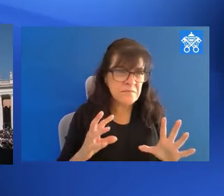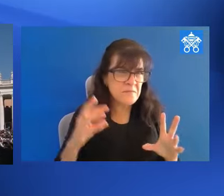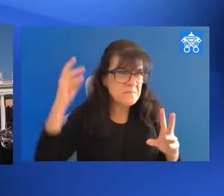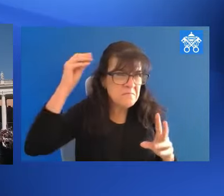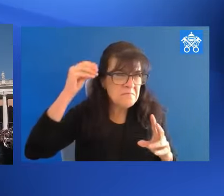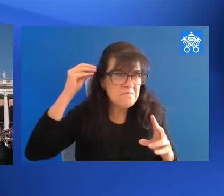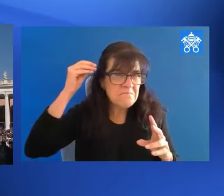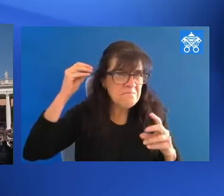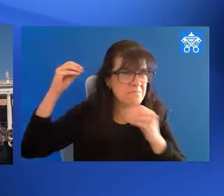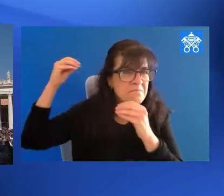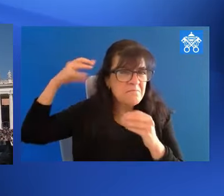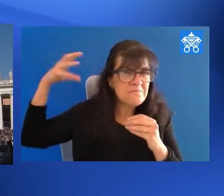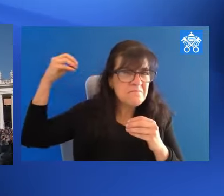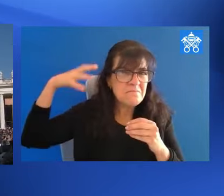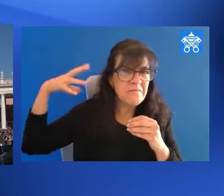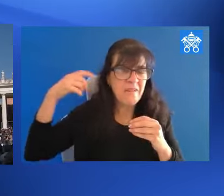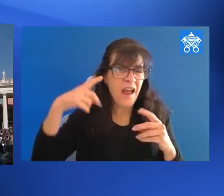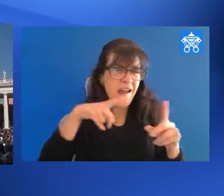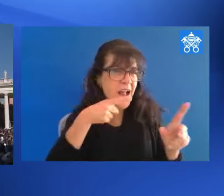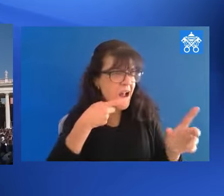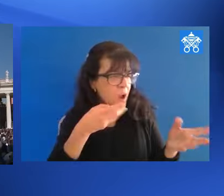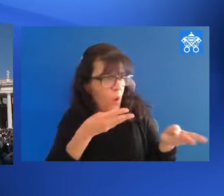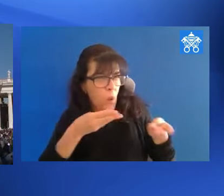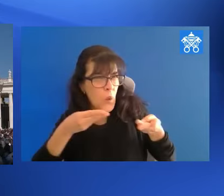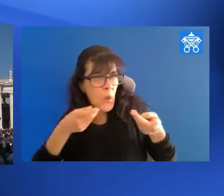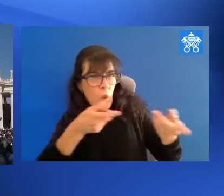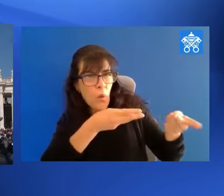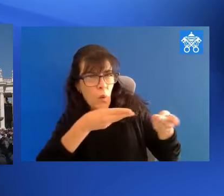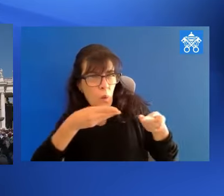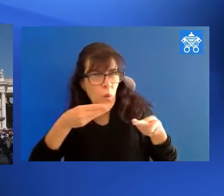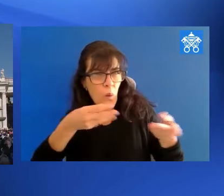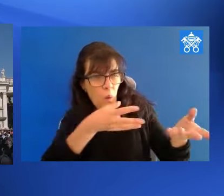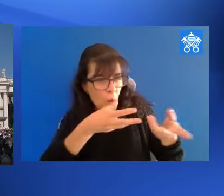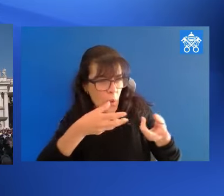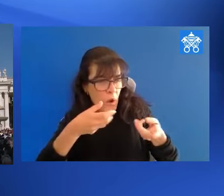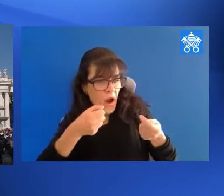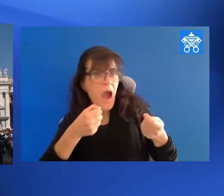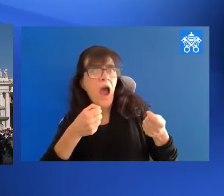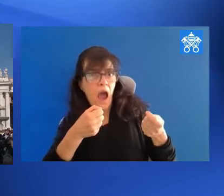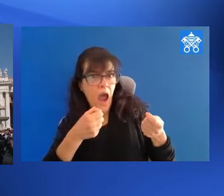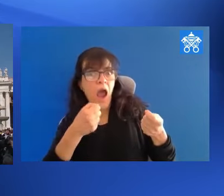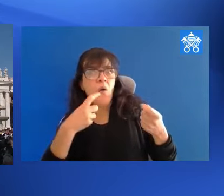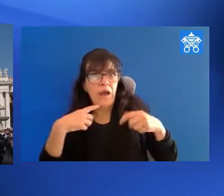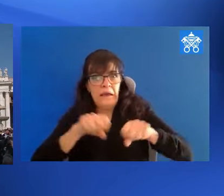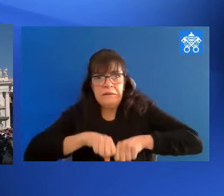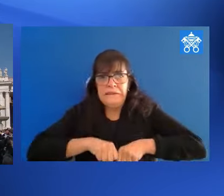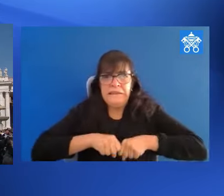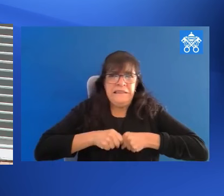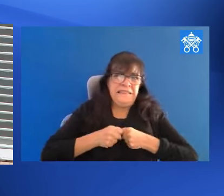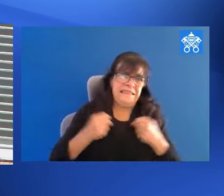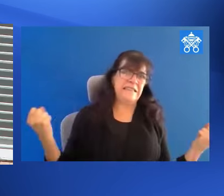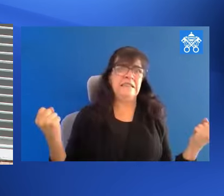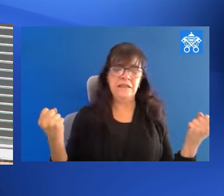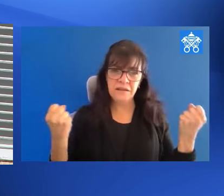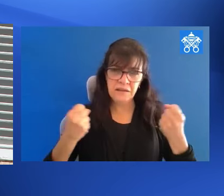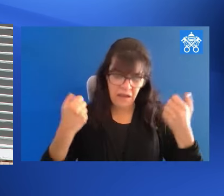They entice us, they seem seductive, but if we are not careful, we risk being torn apart by them.